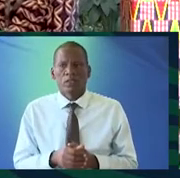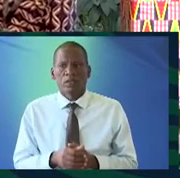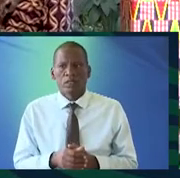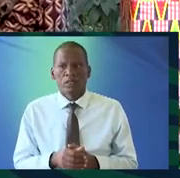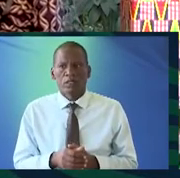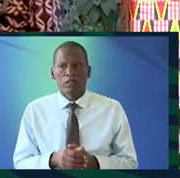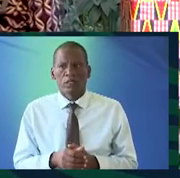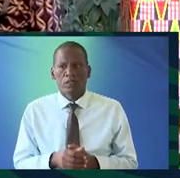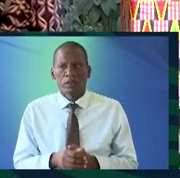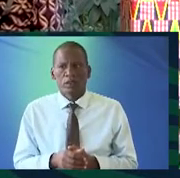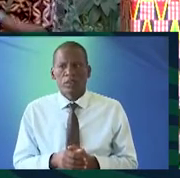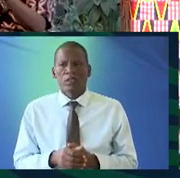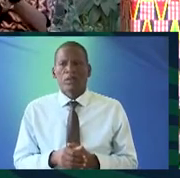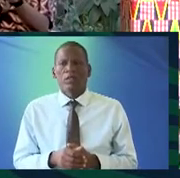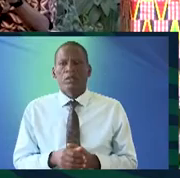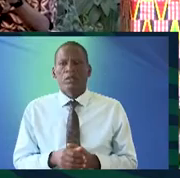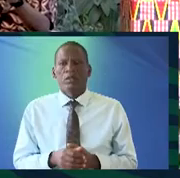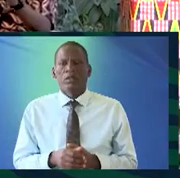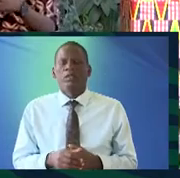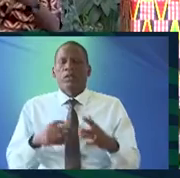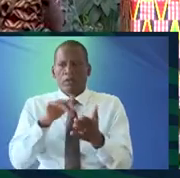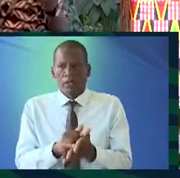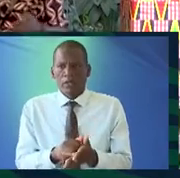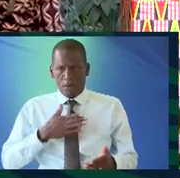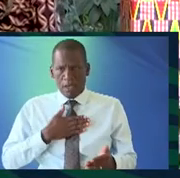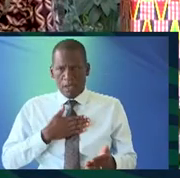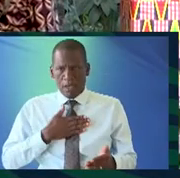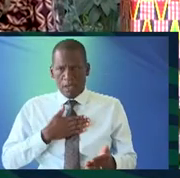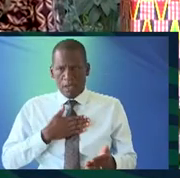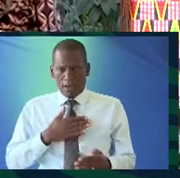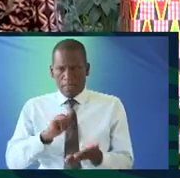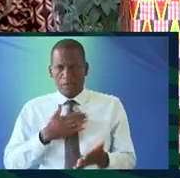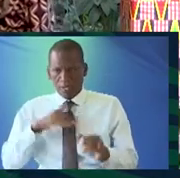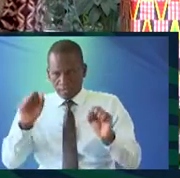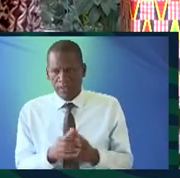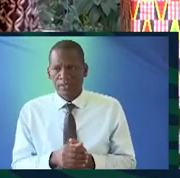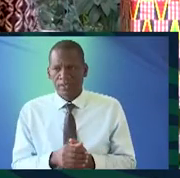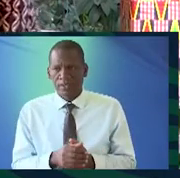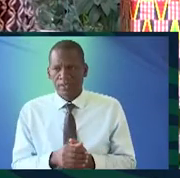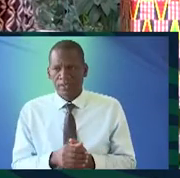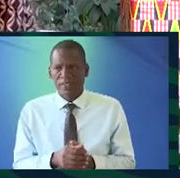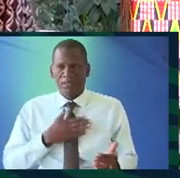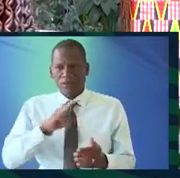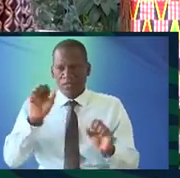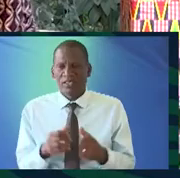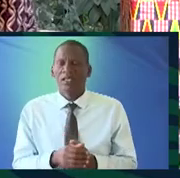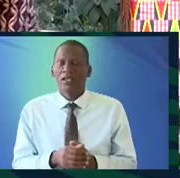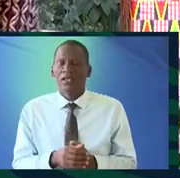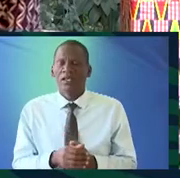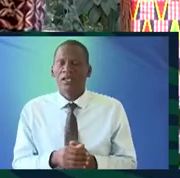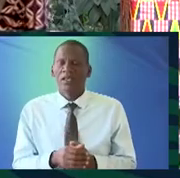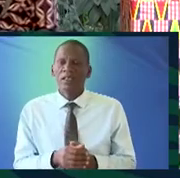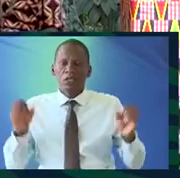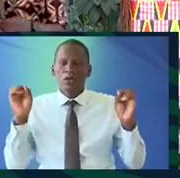that shall I okay shall I start with those ones there yeah I mean that's mine yes I'll come back to that yeah if I can remember it yeah